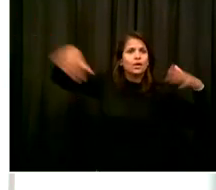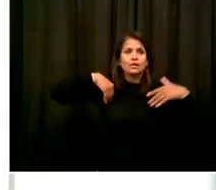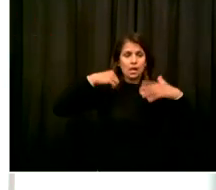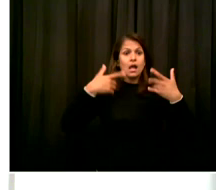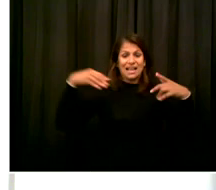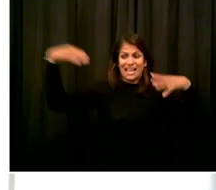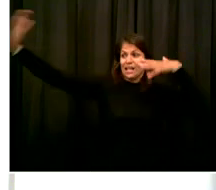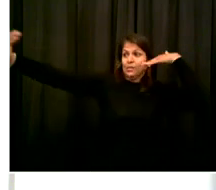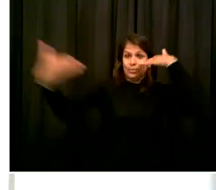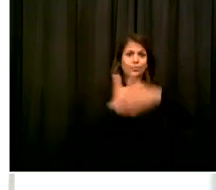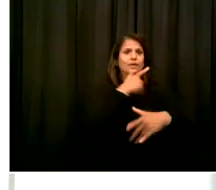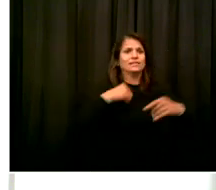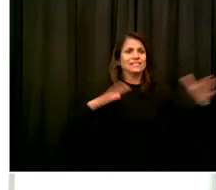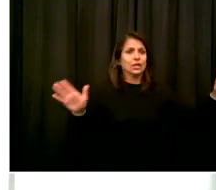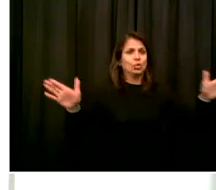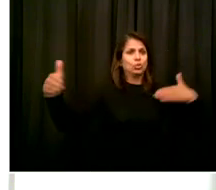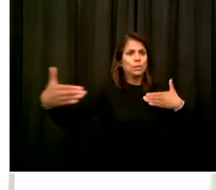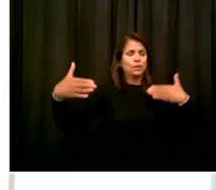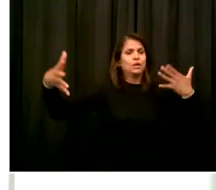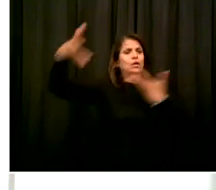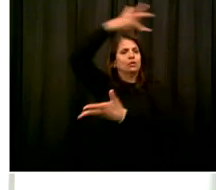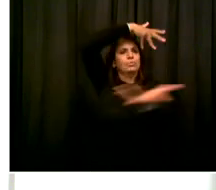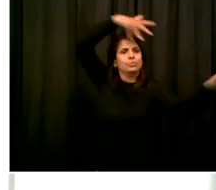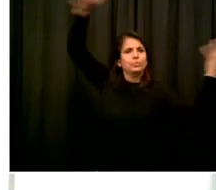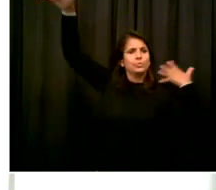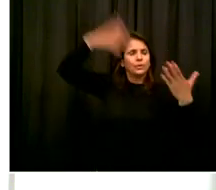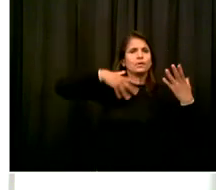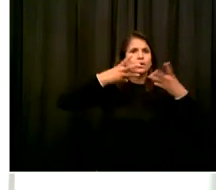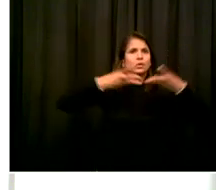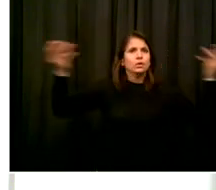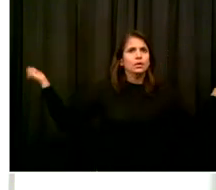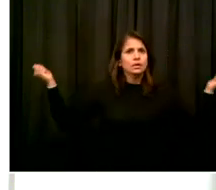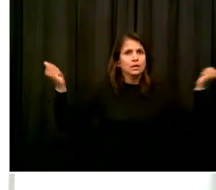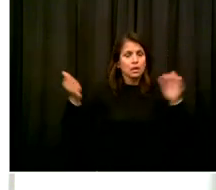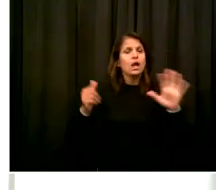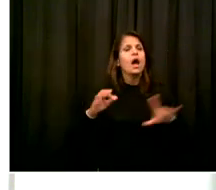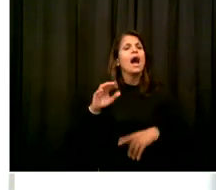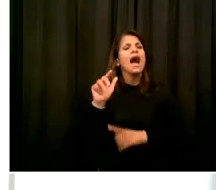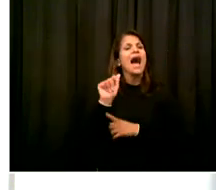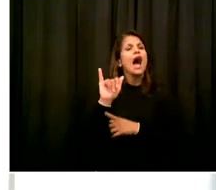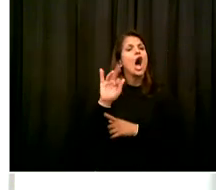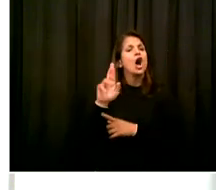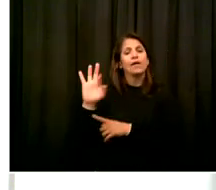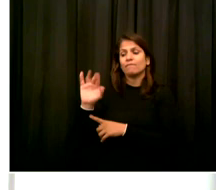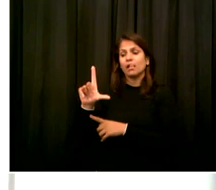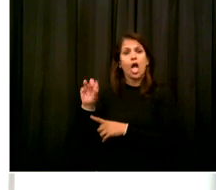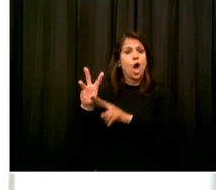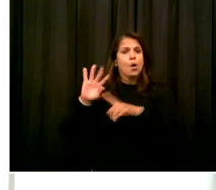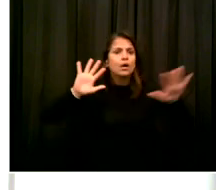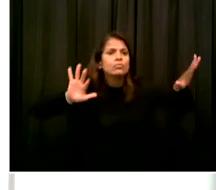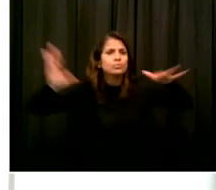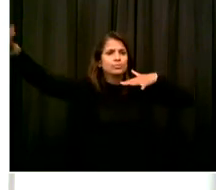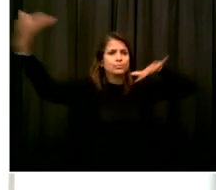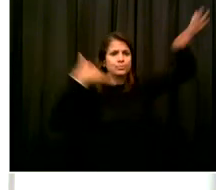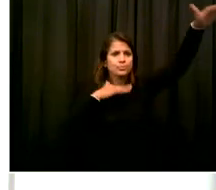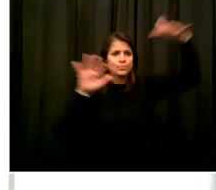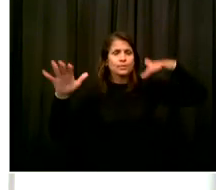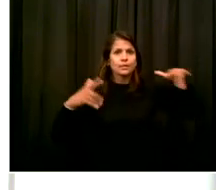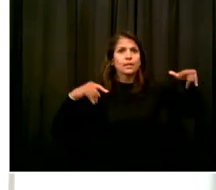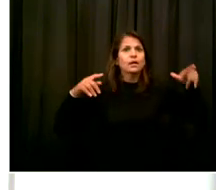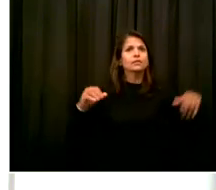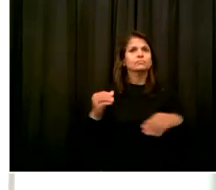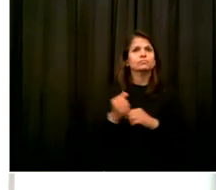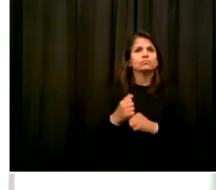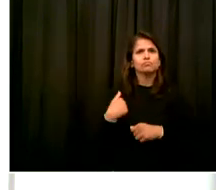airflow as well. So we'll continue to partner with the Department of Education as we follow the